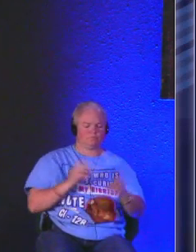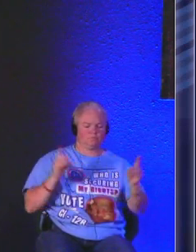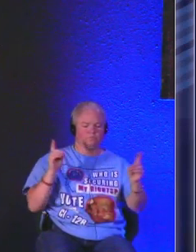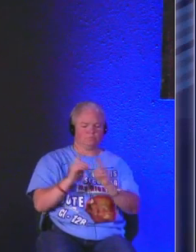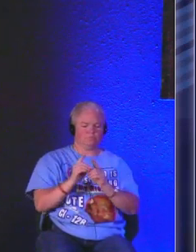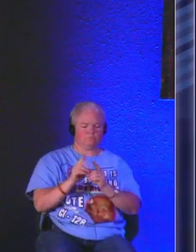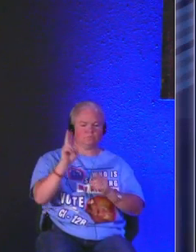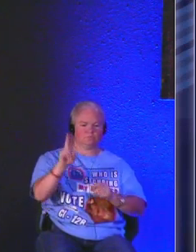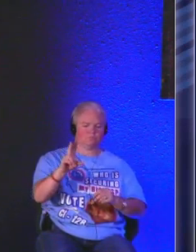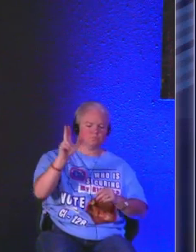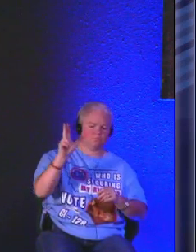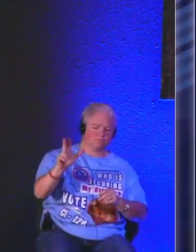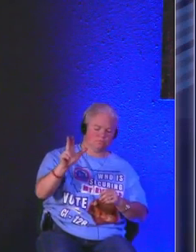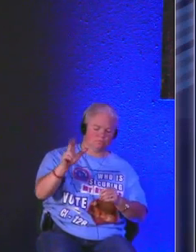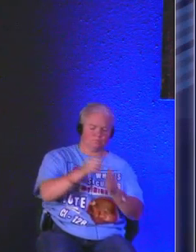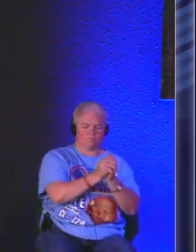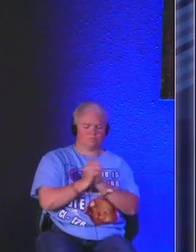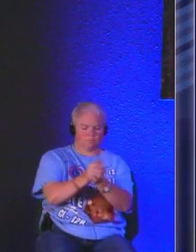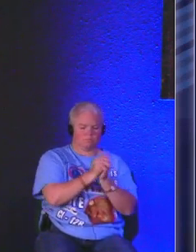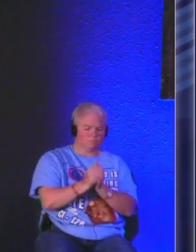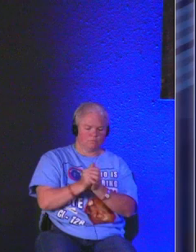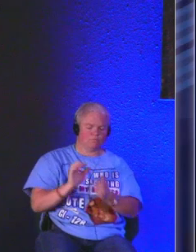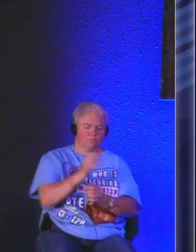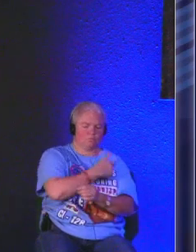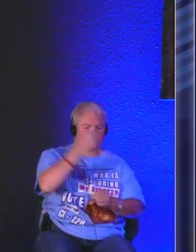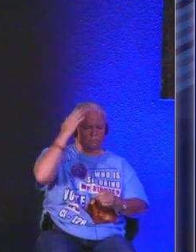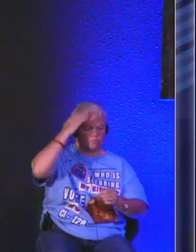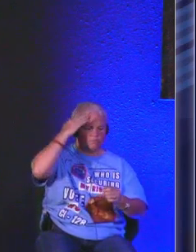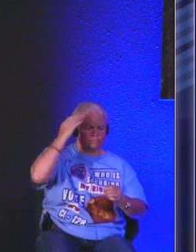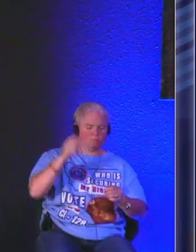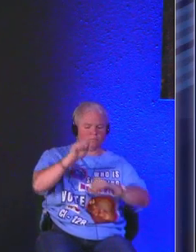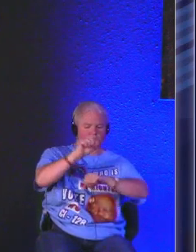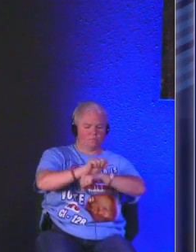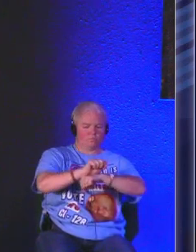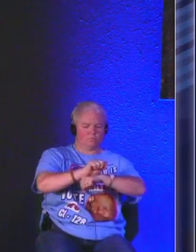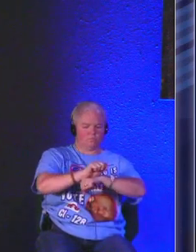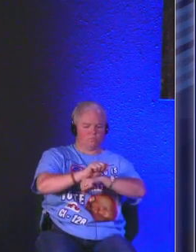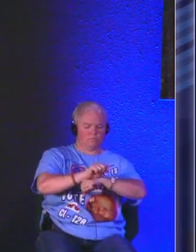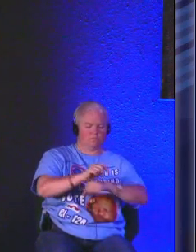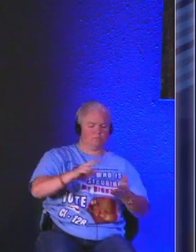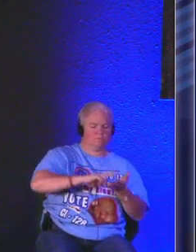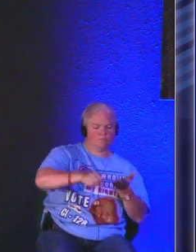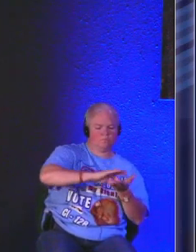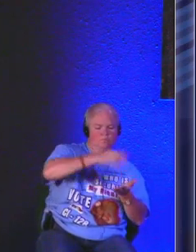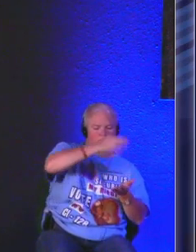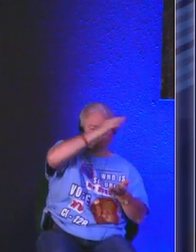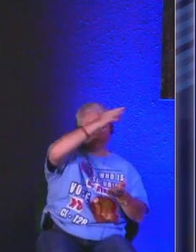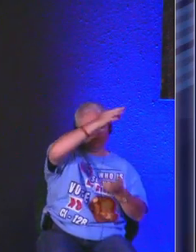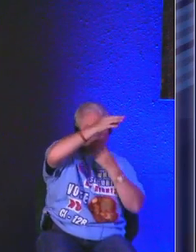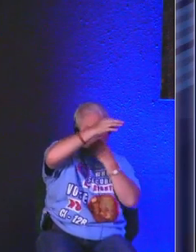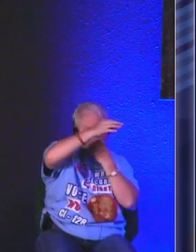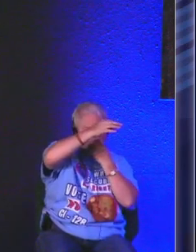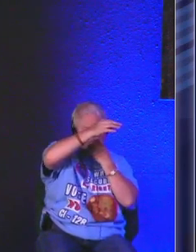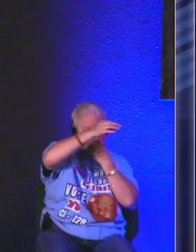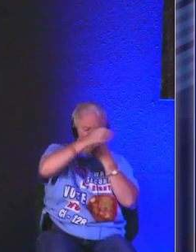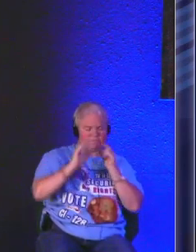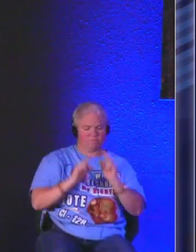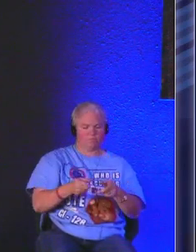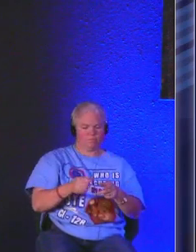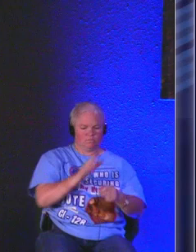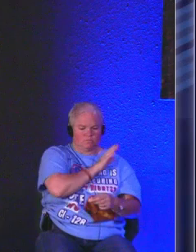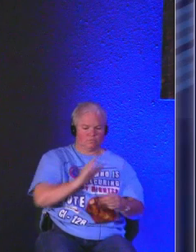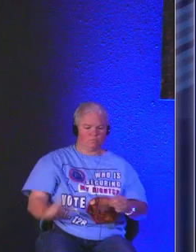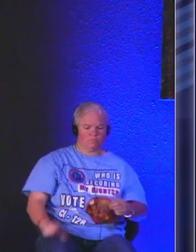with us he said where two or three are gathered you are there also we know that we're the temple of the Holy Spirit so wherever we go the Holy Spirit goes